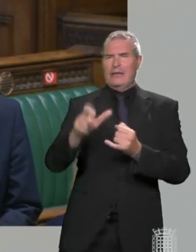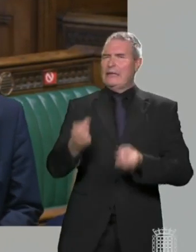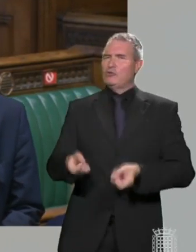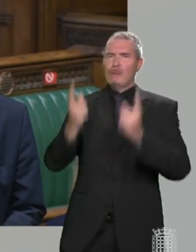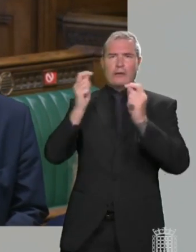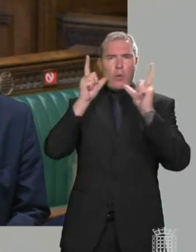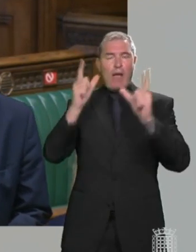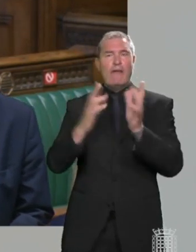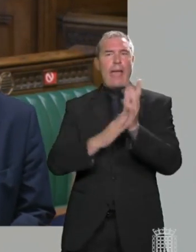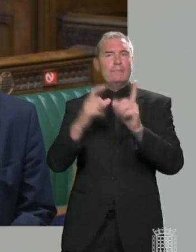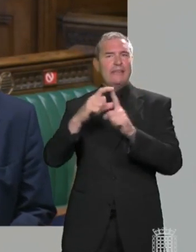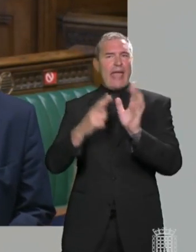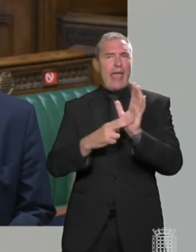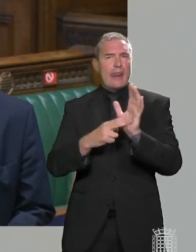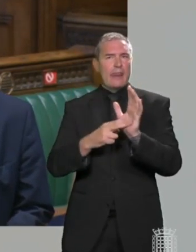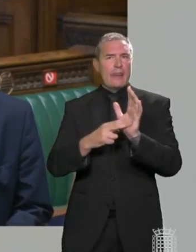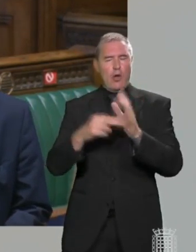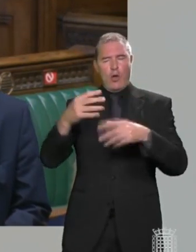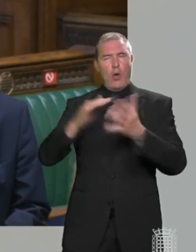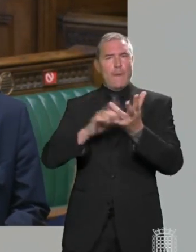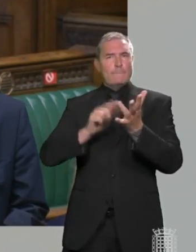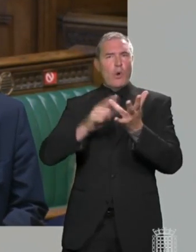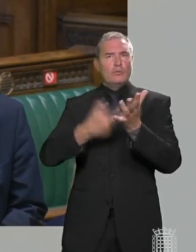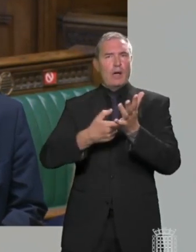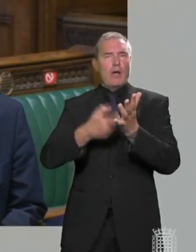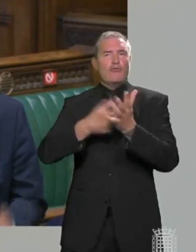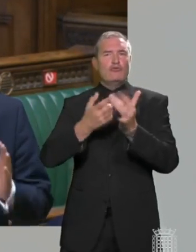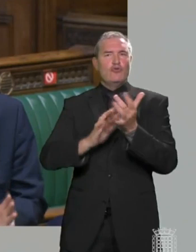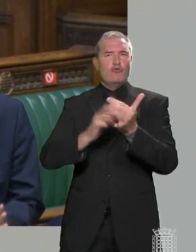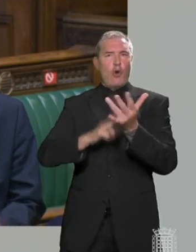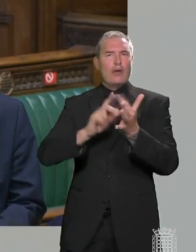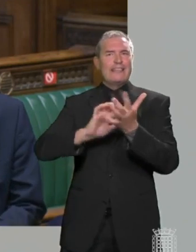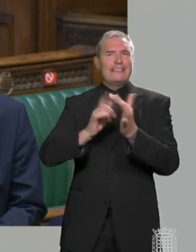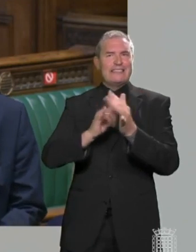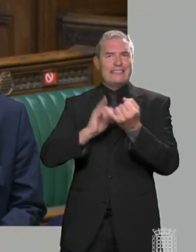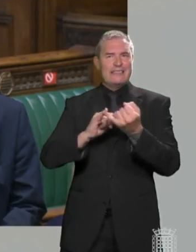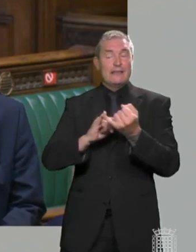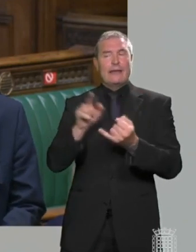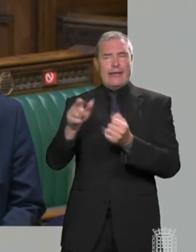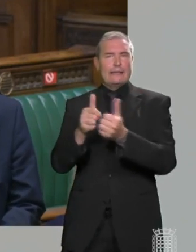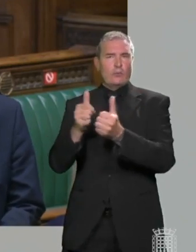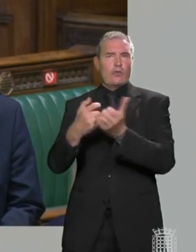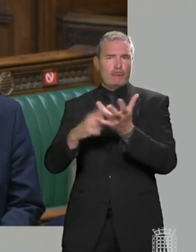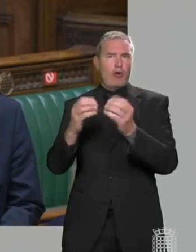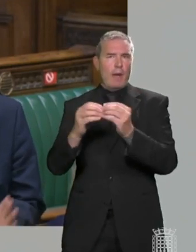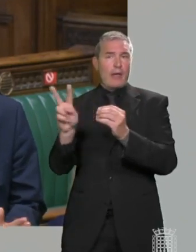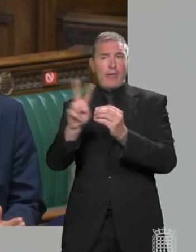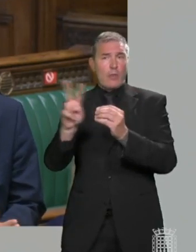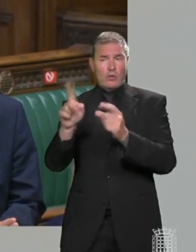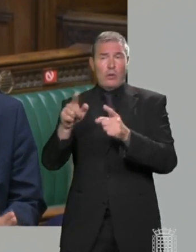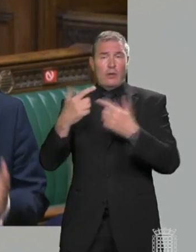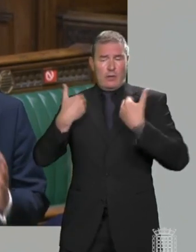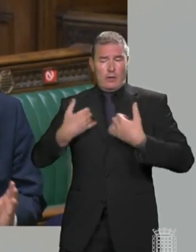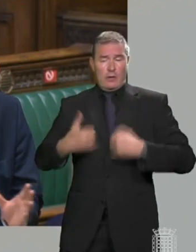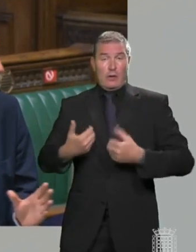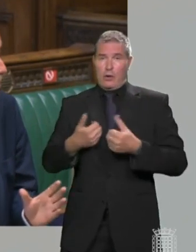awareness of motor neurone disease and support his good friend Rob Burrow. MND is a devastating disease. There is no